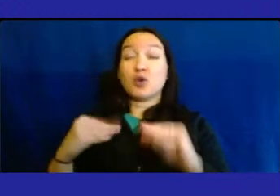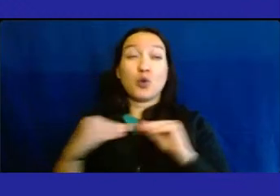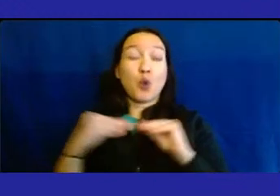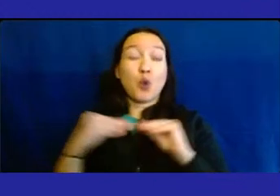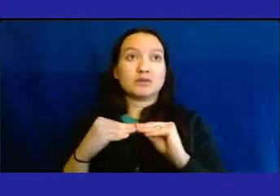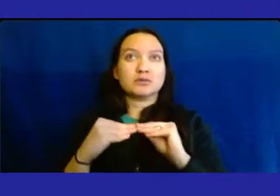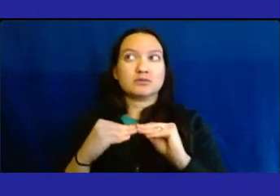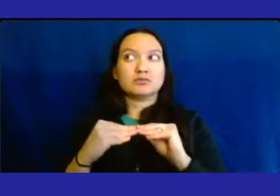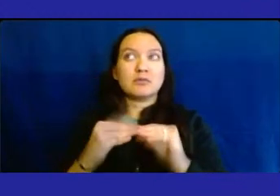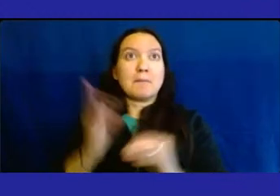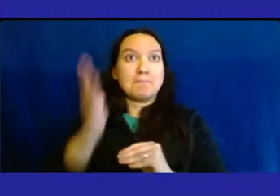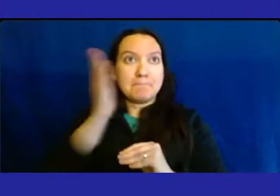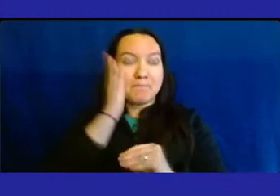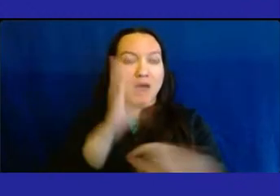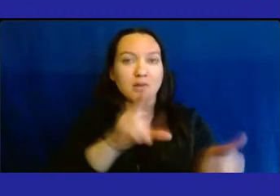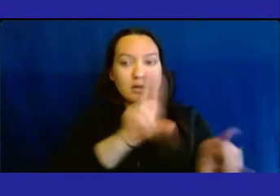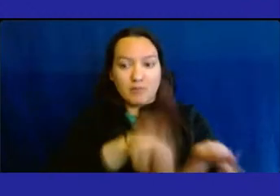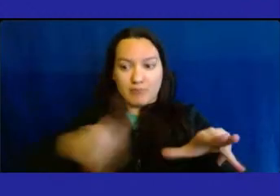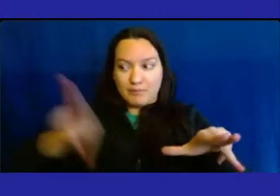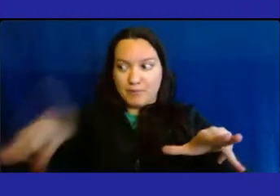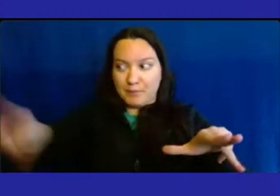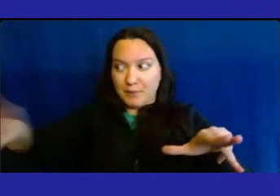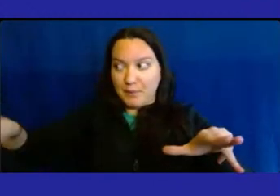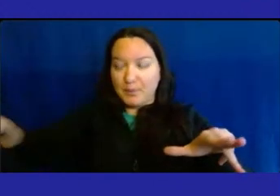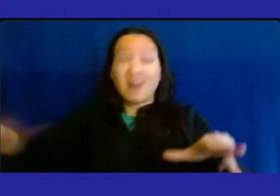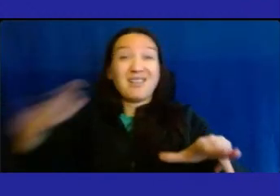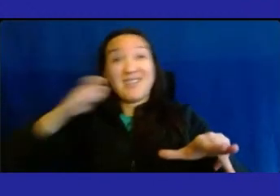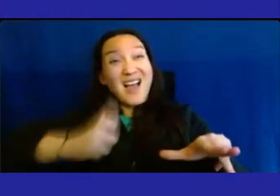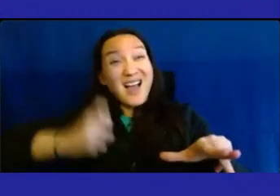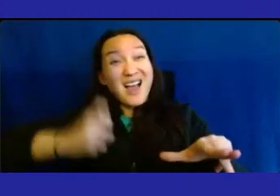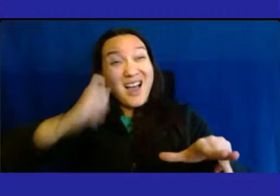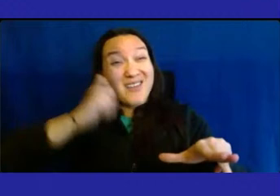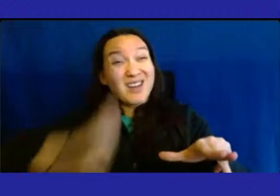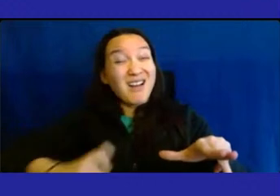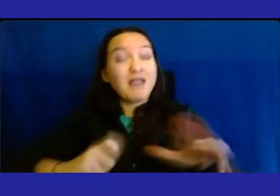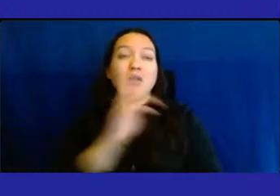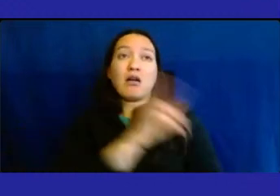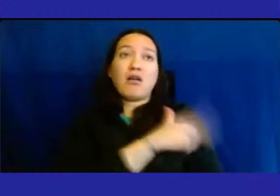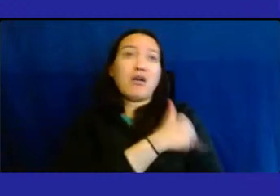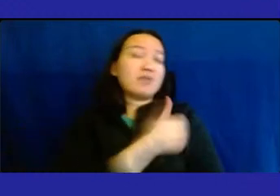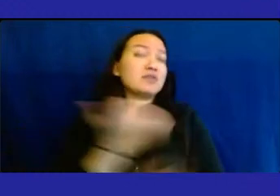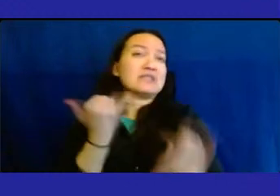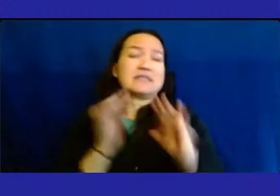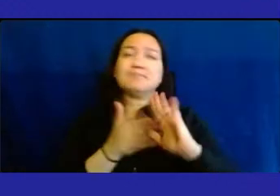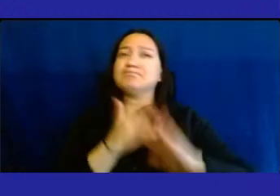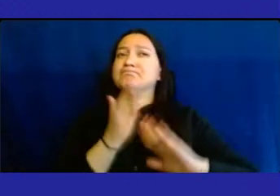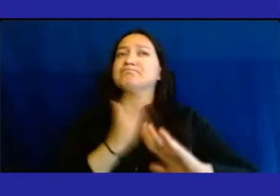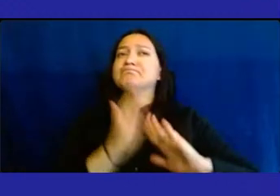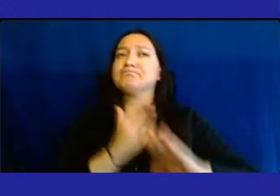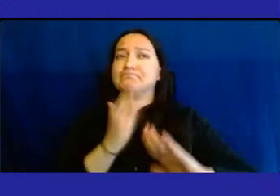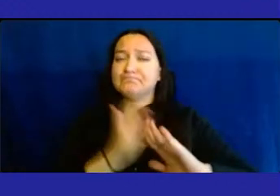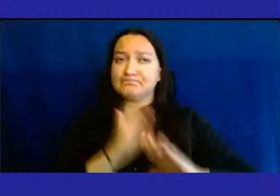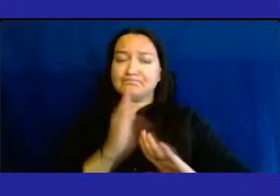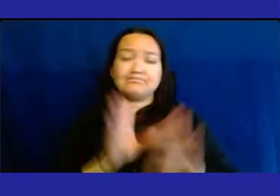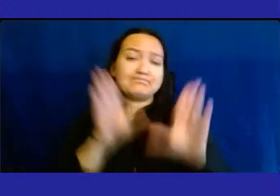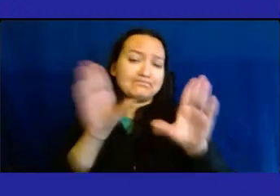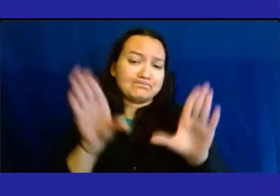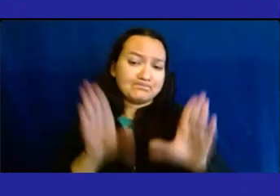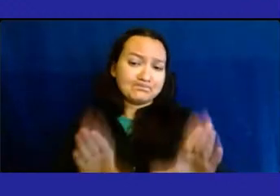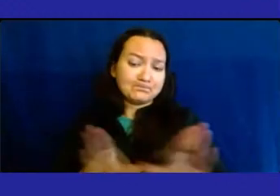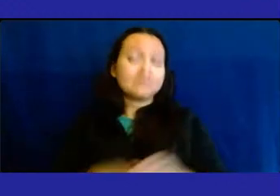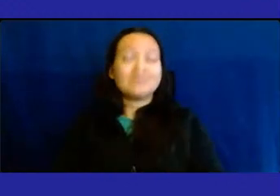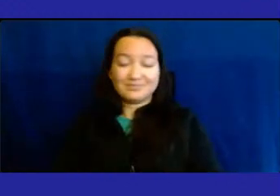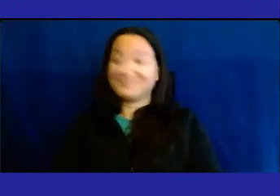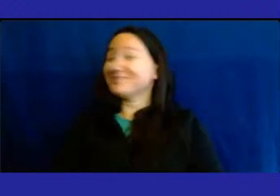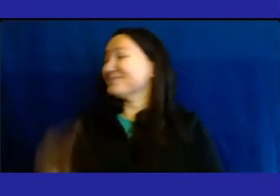beds every day. I mean, and the hospital is still functioning well. So I think that's an amazing achievement. Thank you